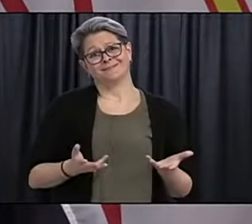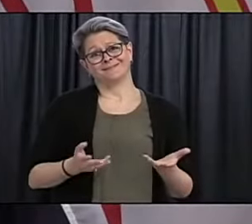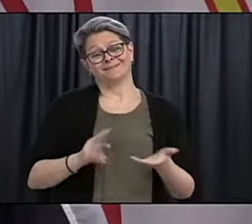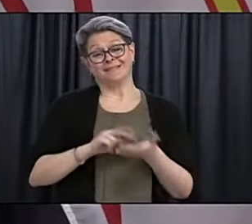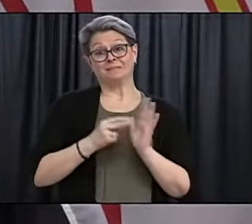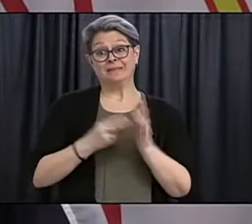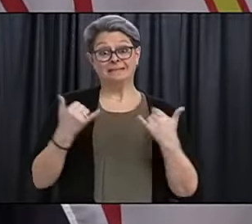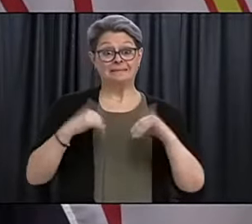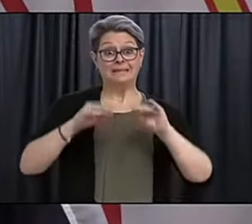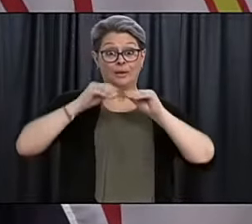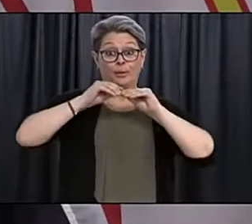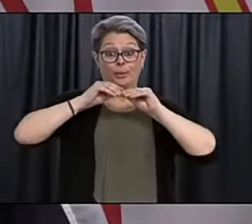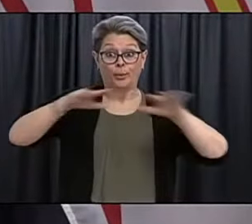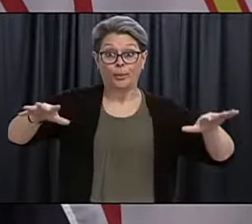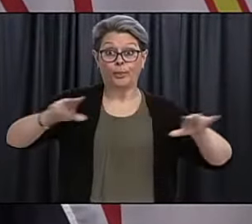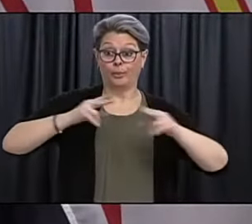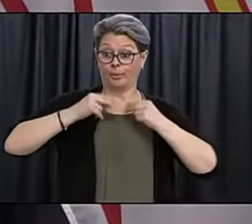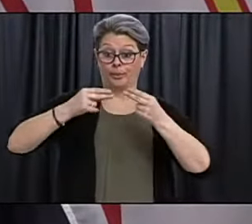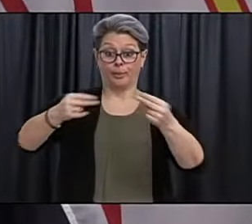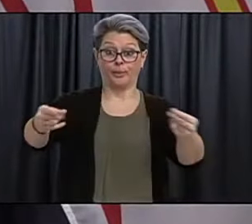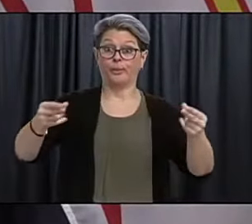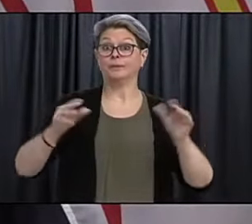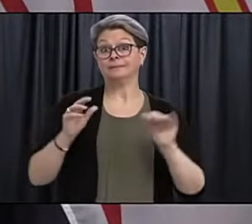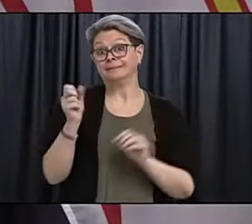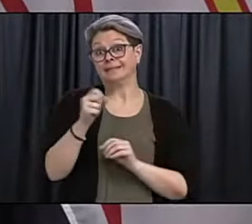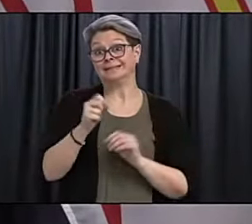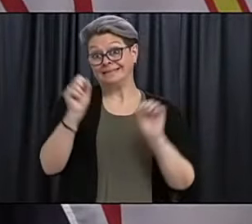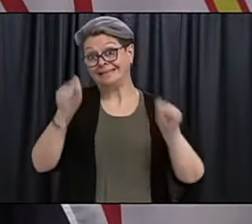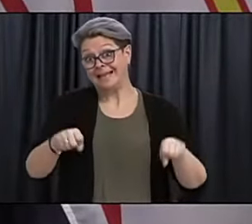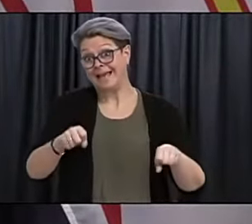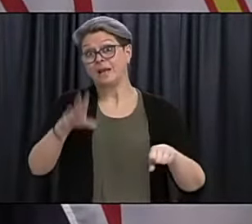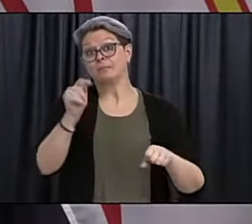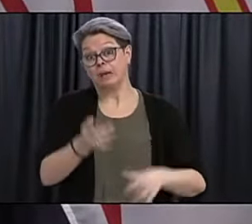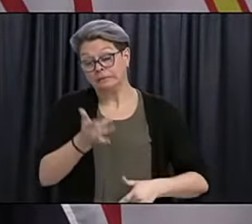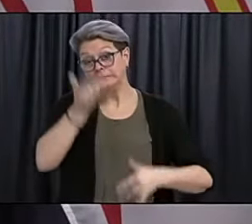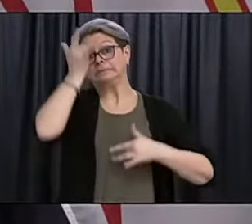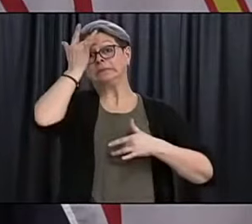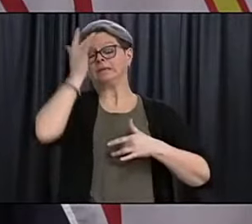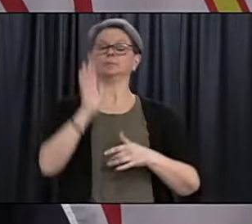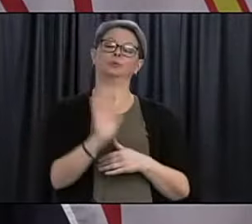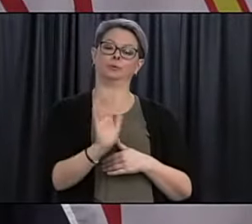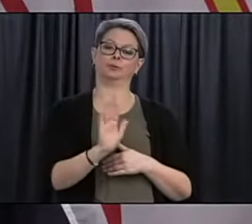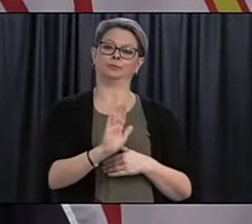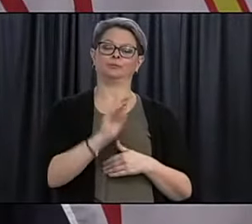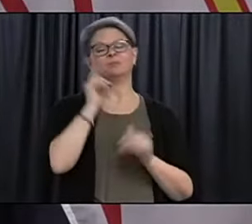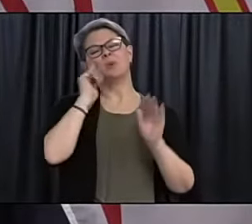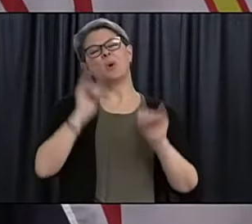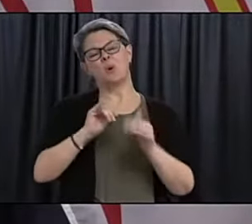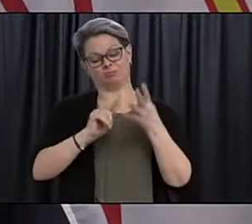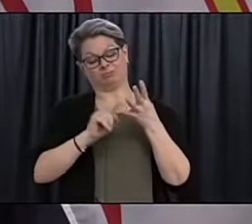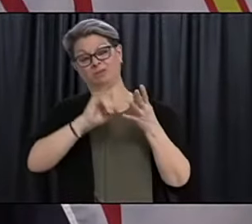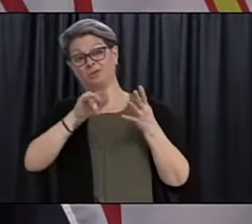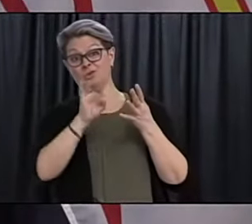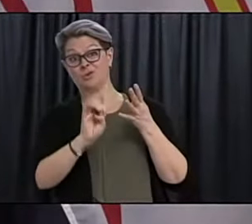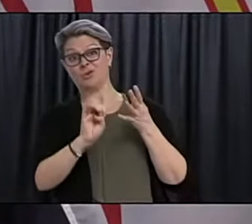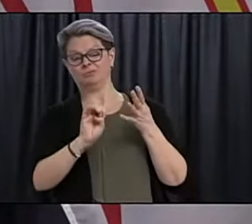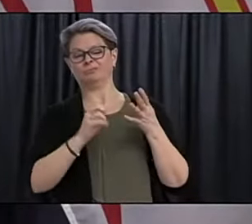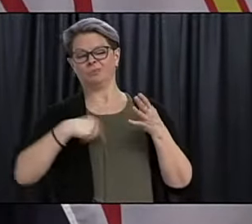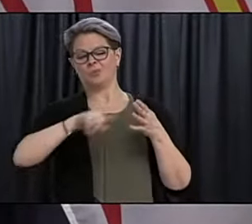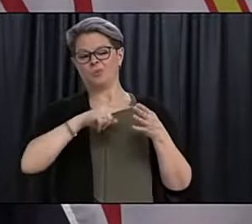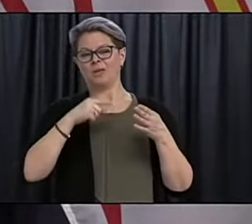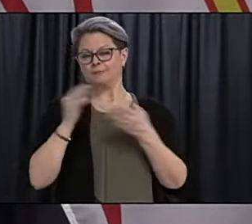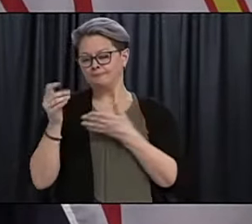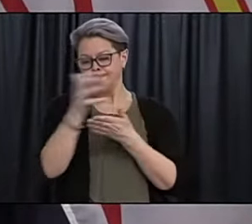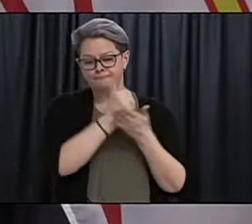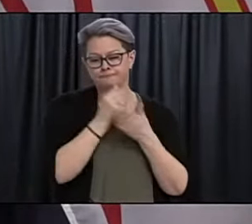transmission, that's still really important, right? So we have to remember that. I hope that we'll have more data by the time June comes. I hope that we'll